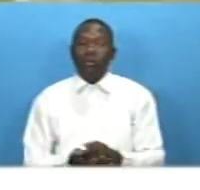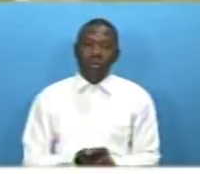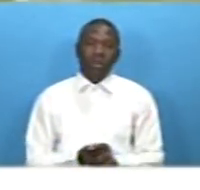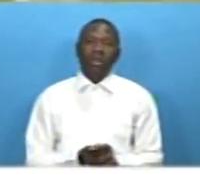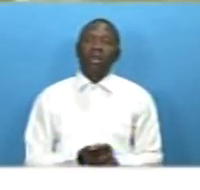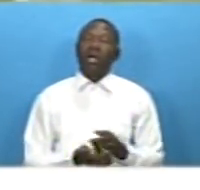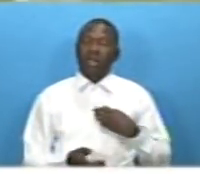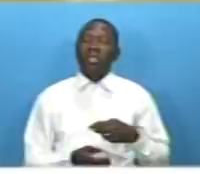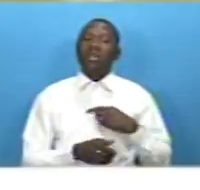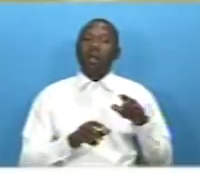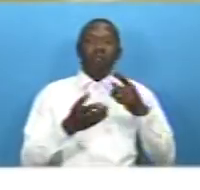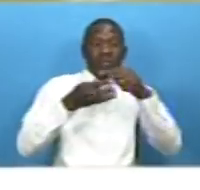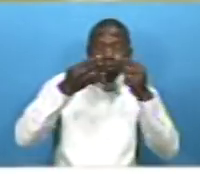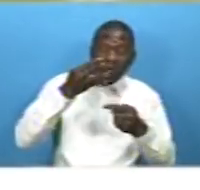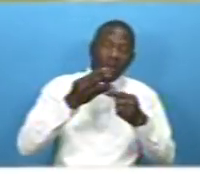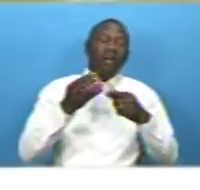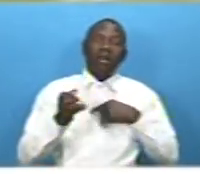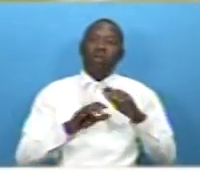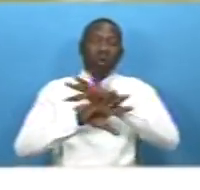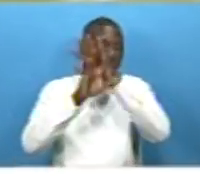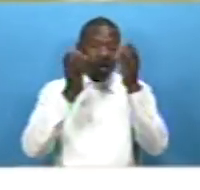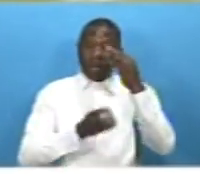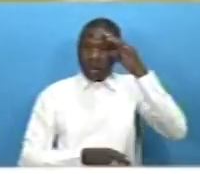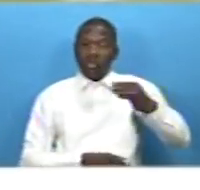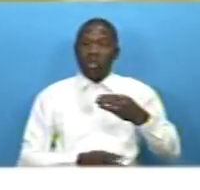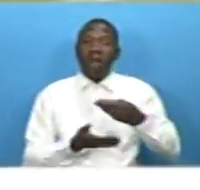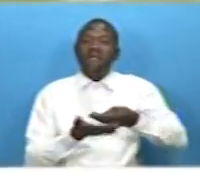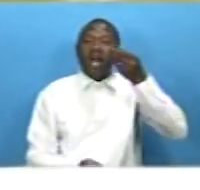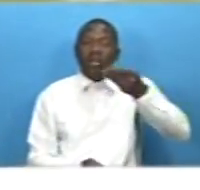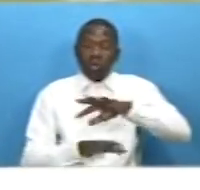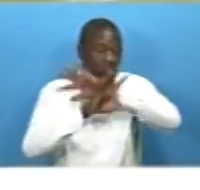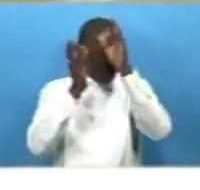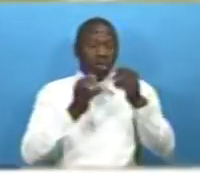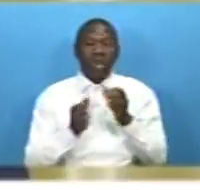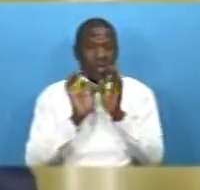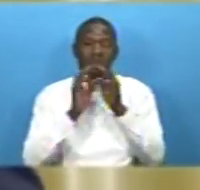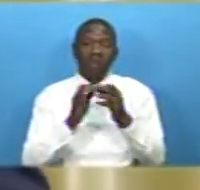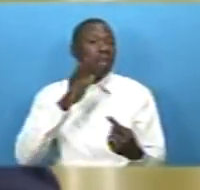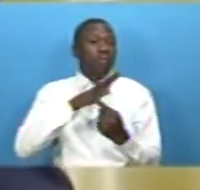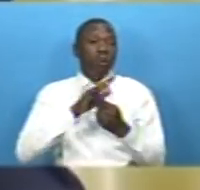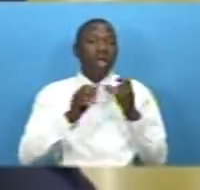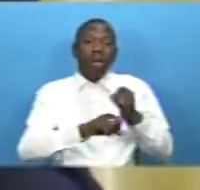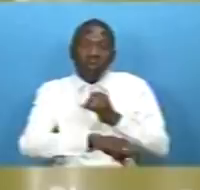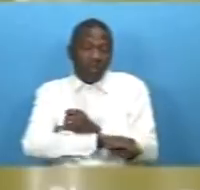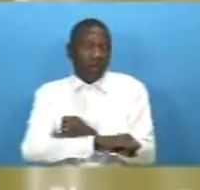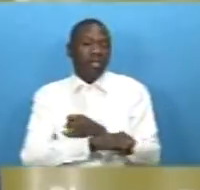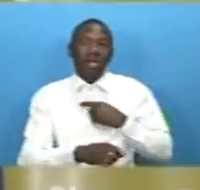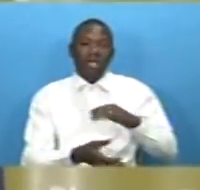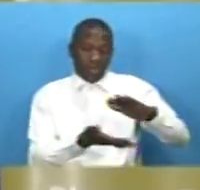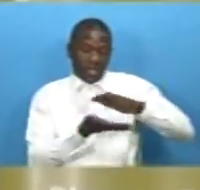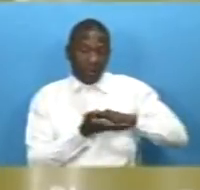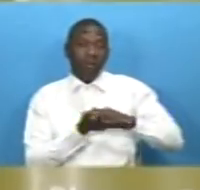minister of justice and mamburin jai minister of finance all highlighted the significant improvements registered in remittance volumes in